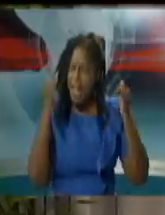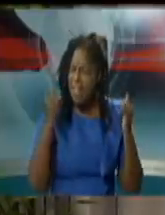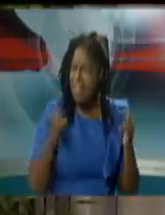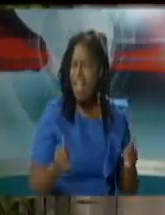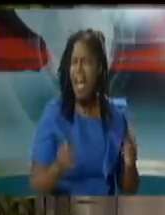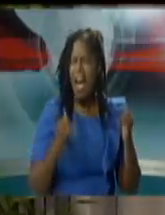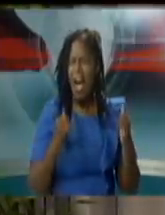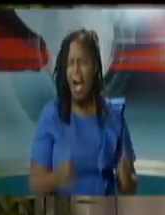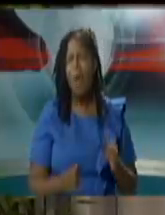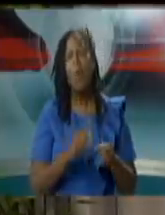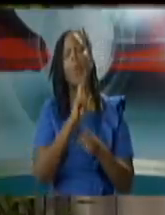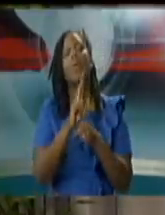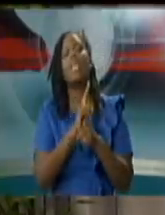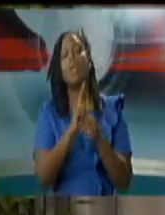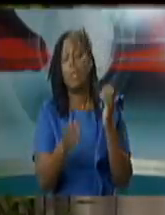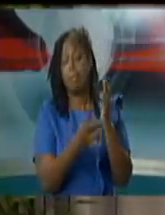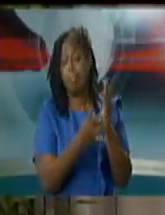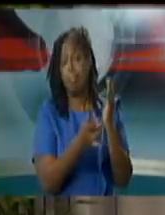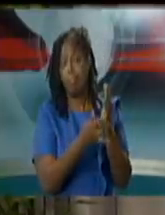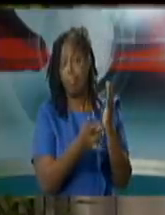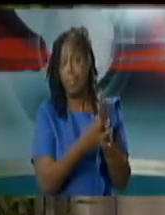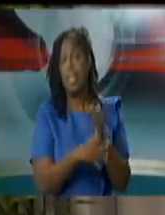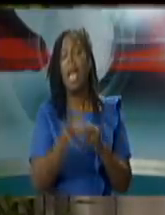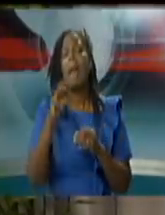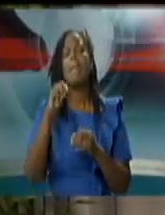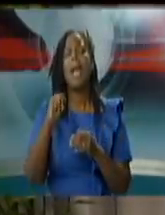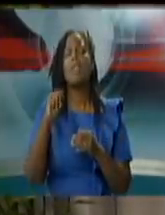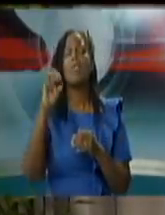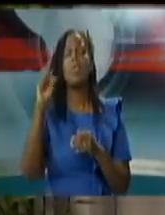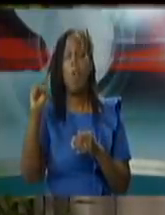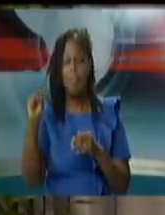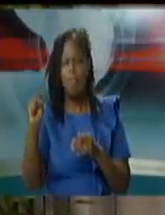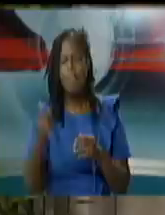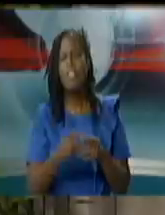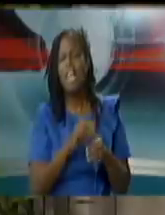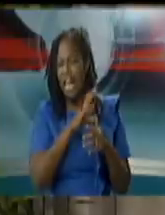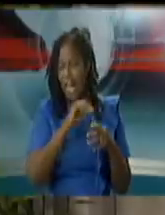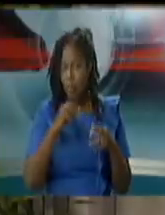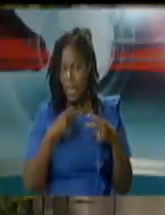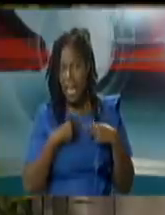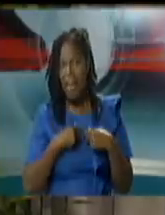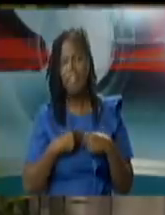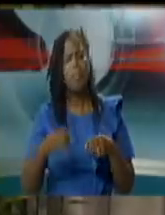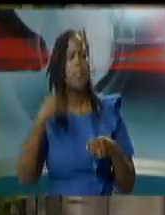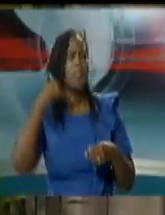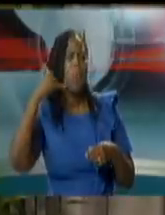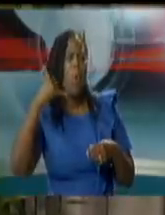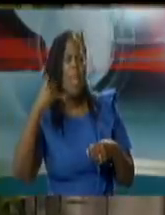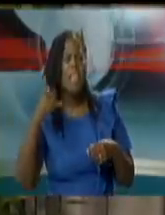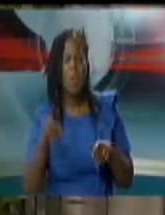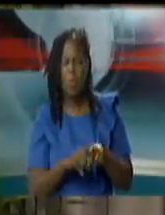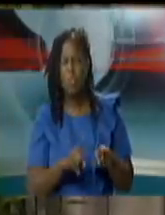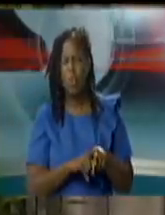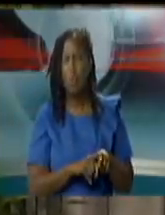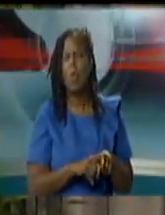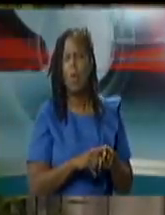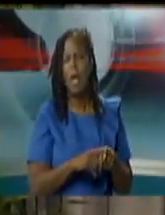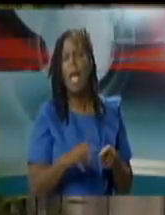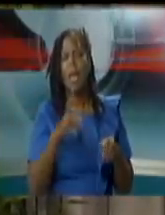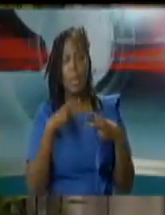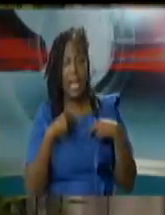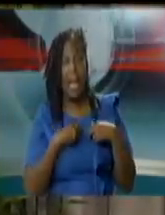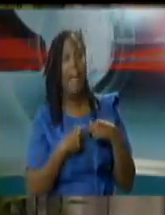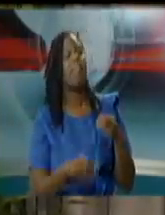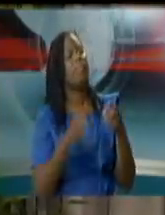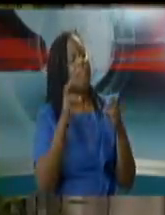use microsoft teams we are dialed into virtual hearings it's recorded by the ftr technology the recording technology